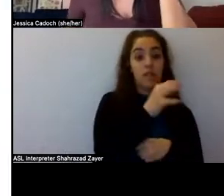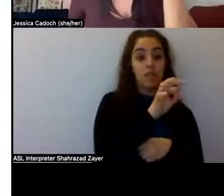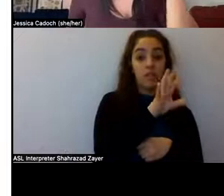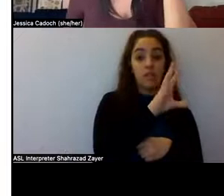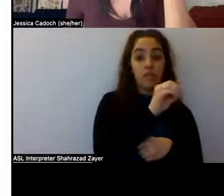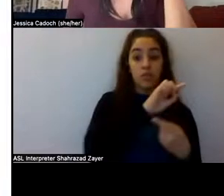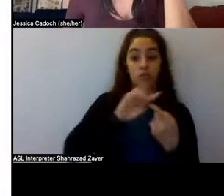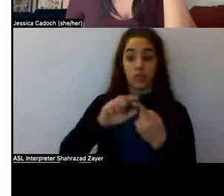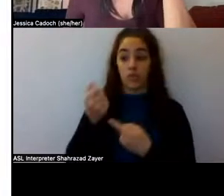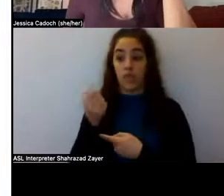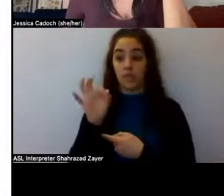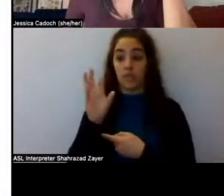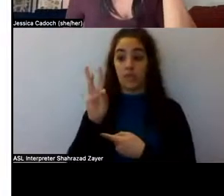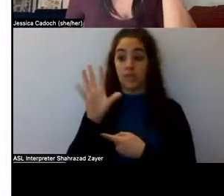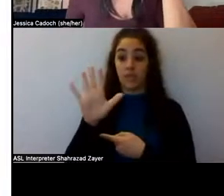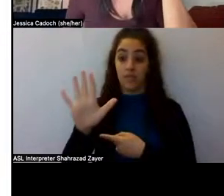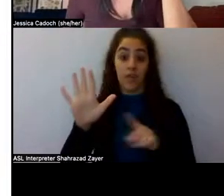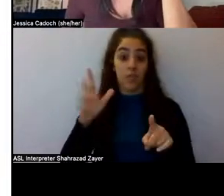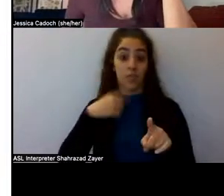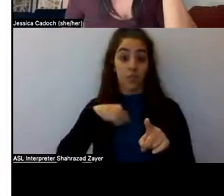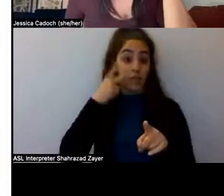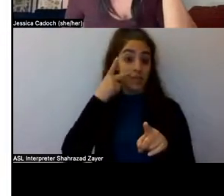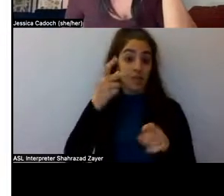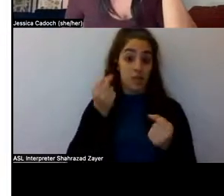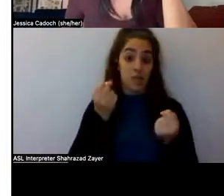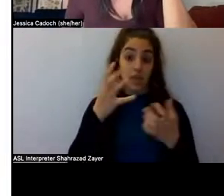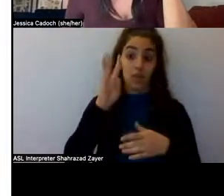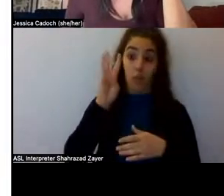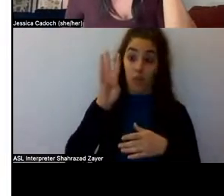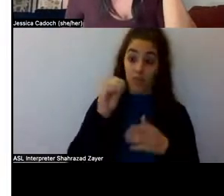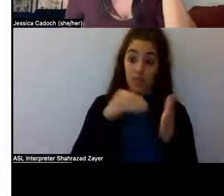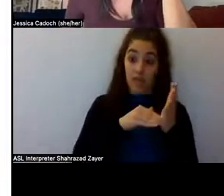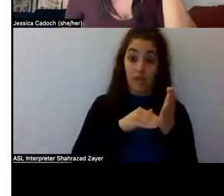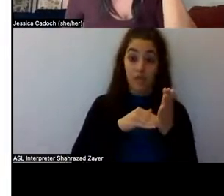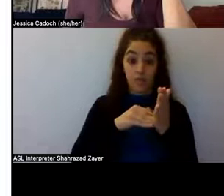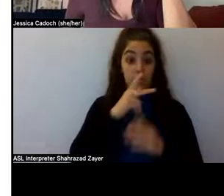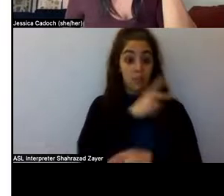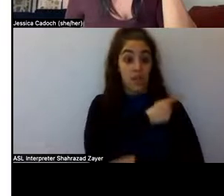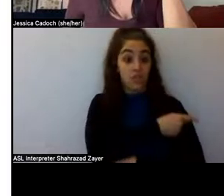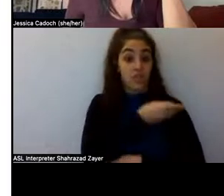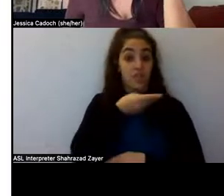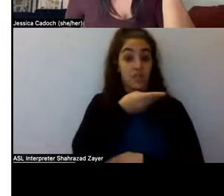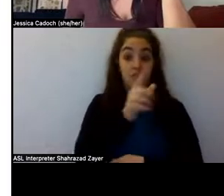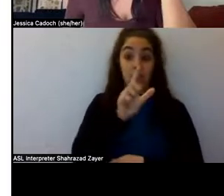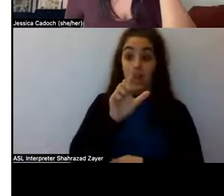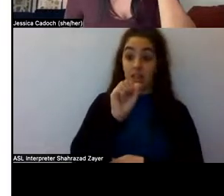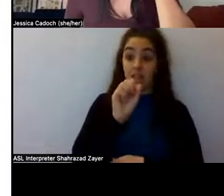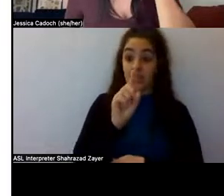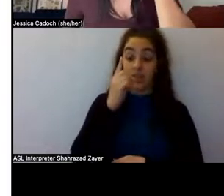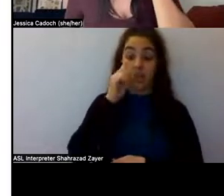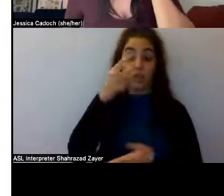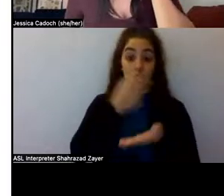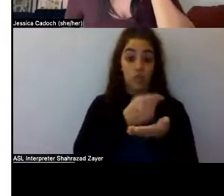some 40,000 patients had been prescribed one form of LSD therapy or another as treatment for neurosis,